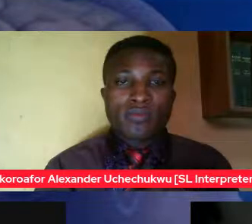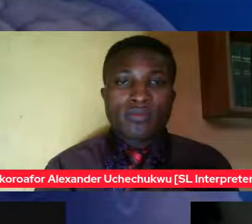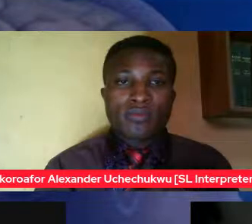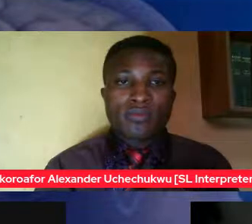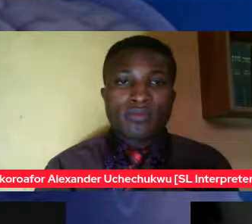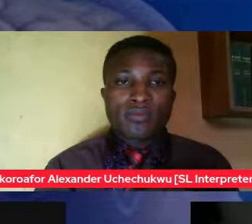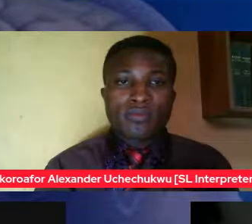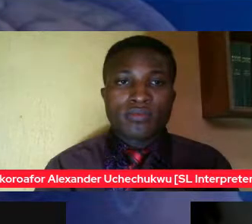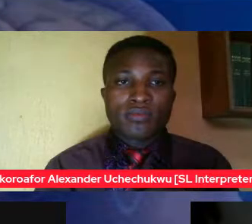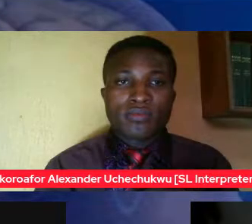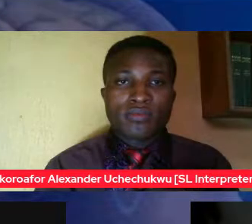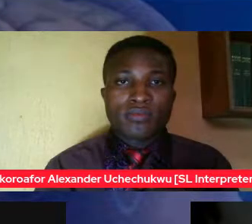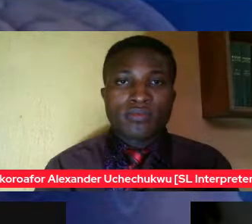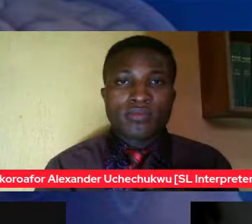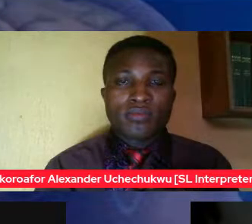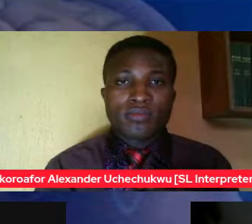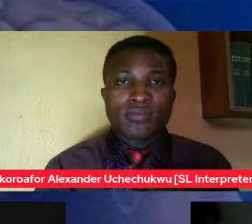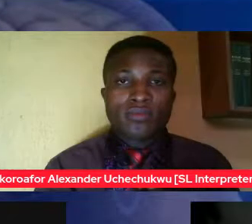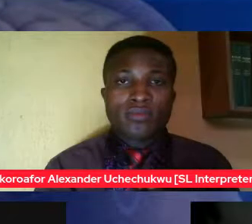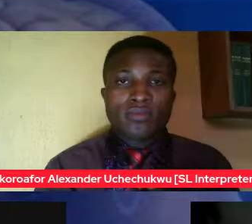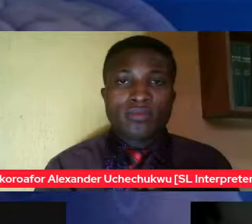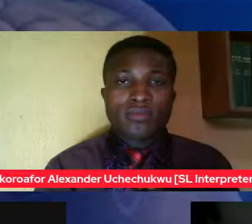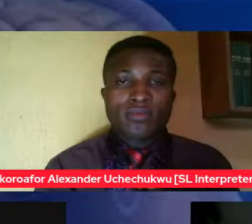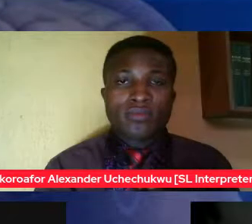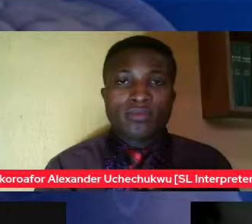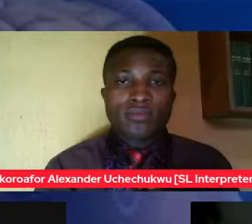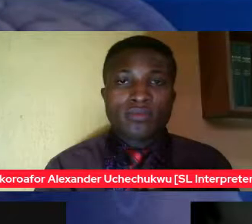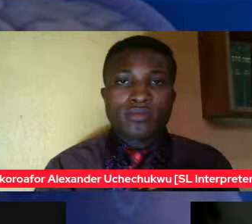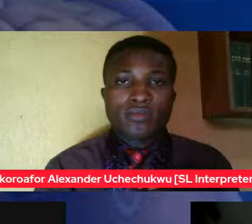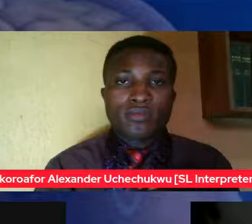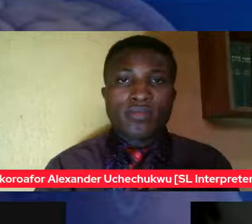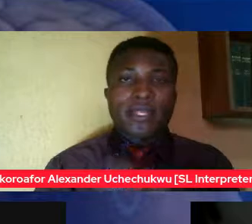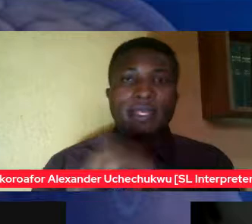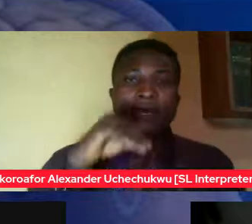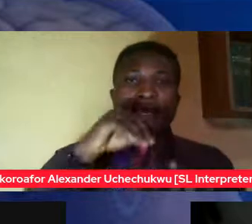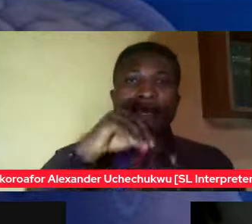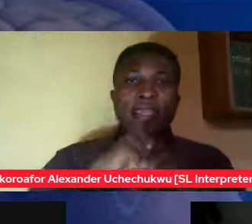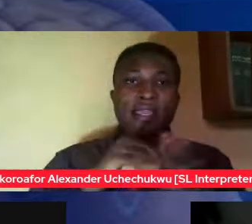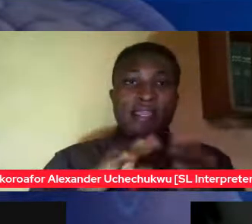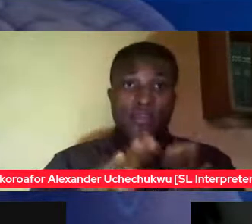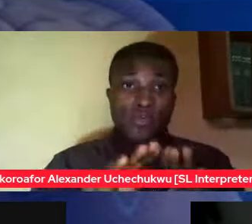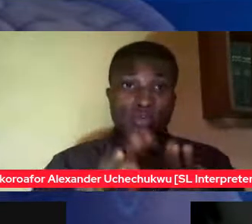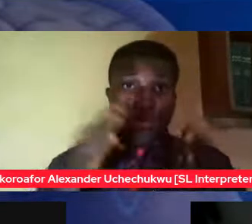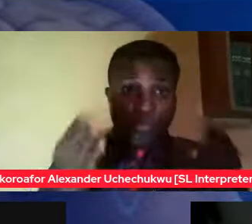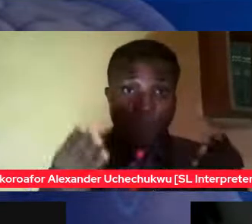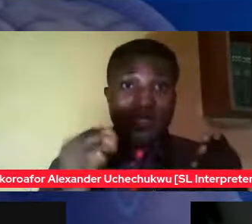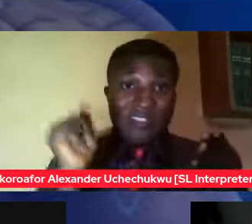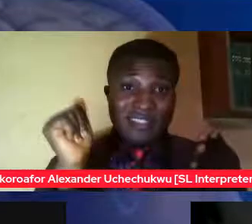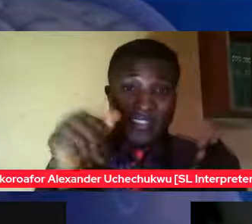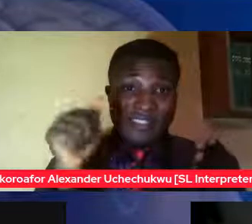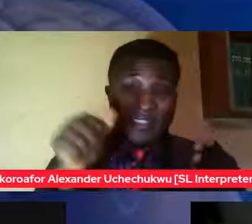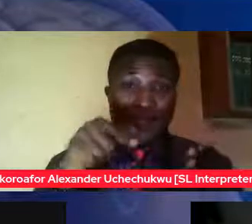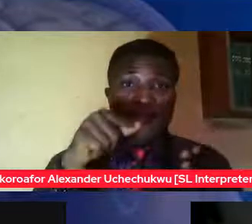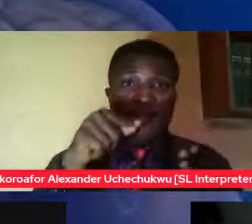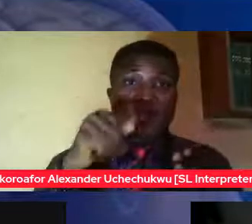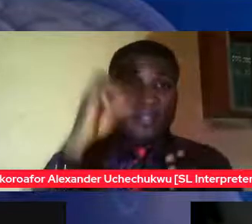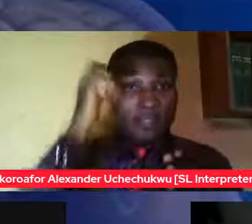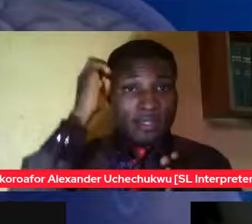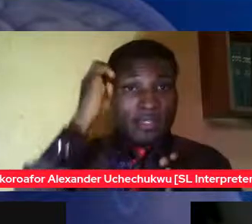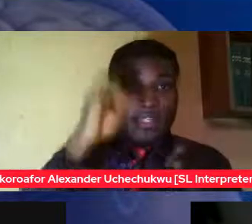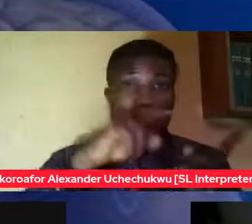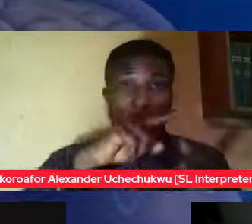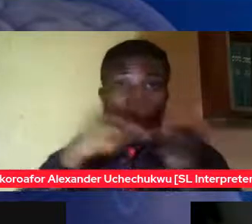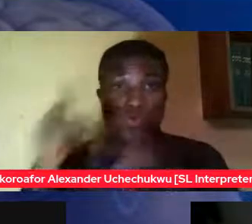and how was he managed in public yes he goes straight to the toilet he knows himself he looks for the restroom